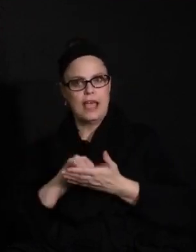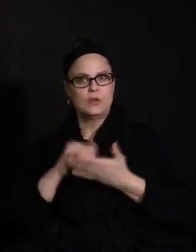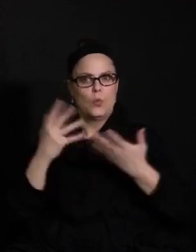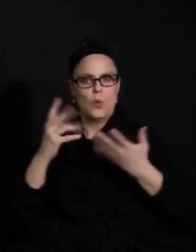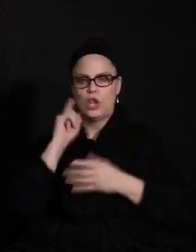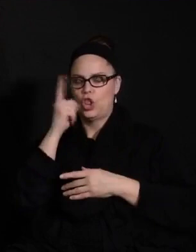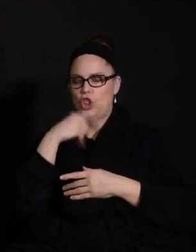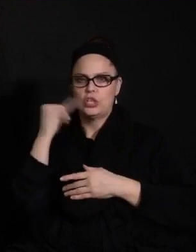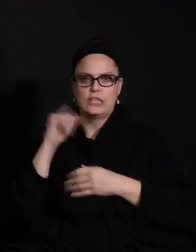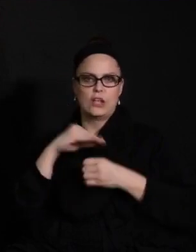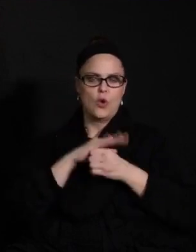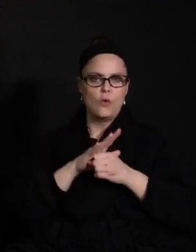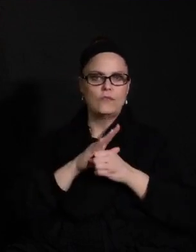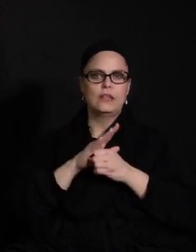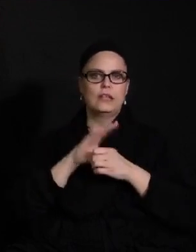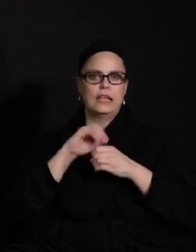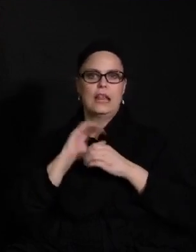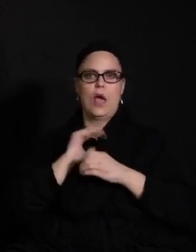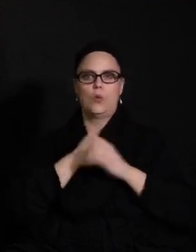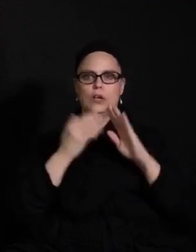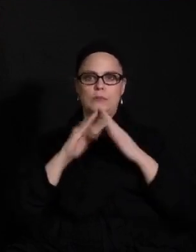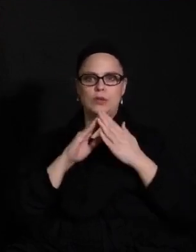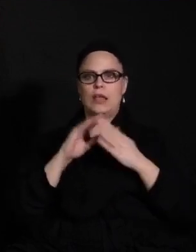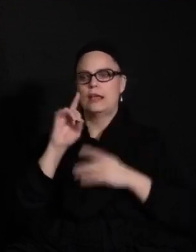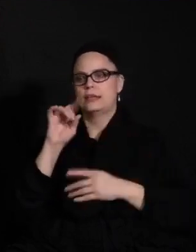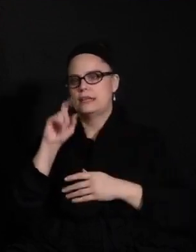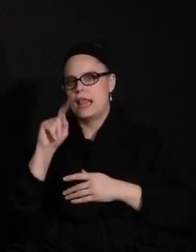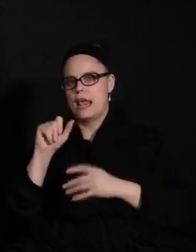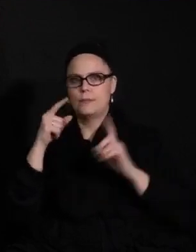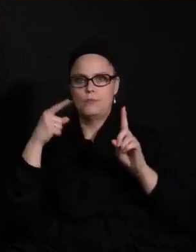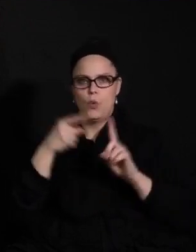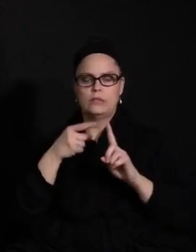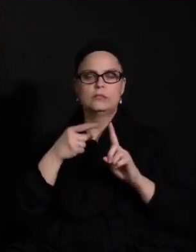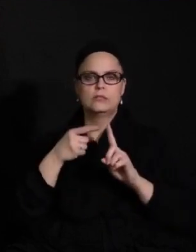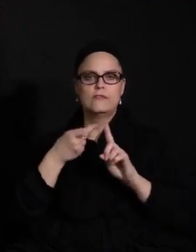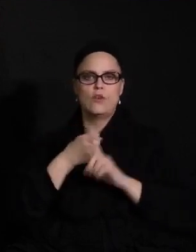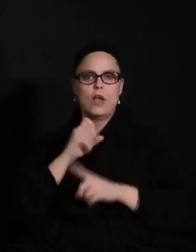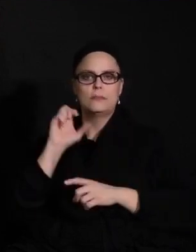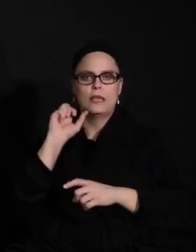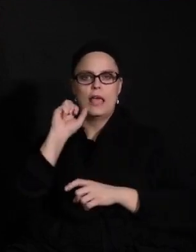and the corollary data points here in SPPS.